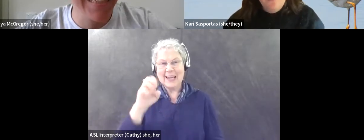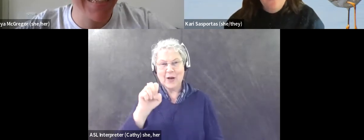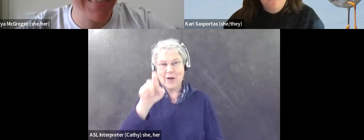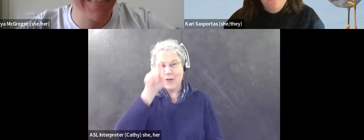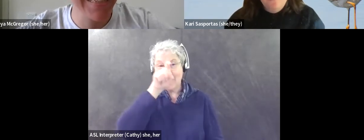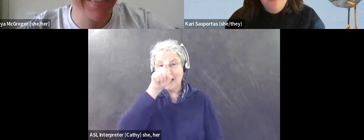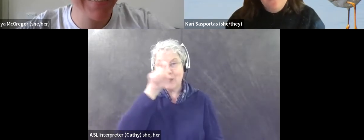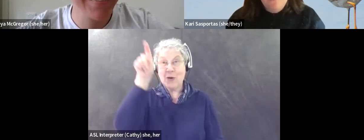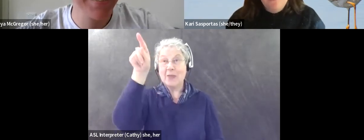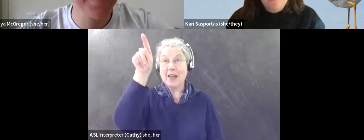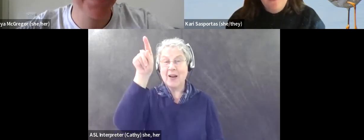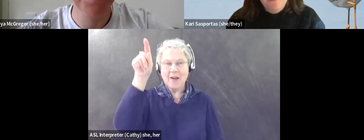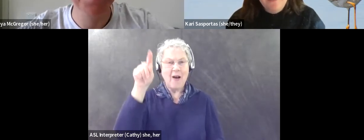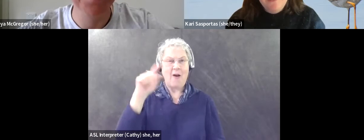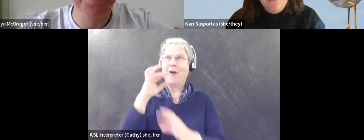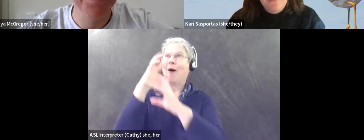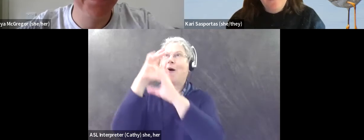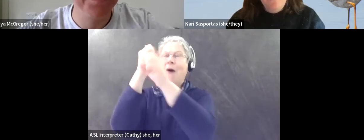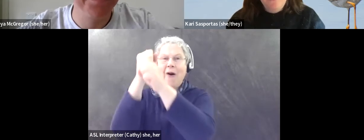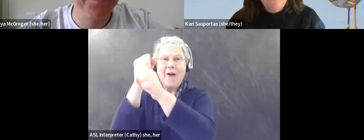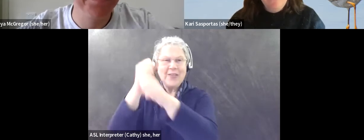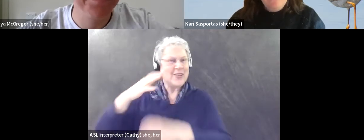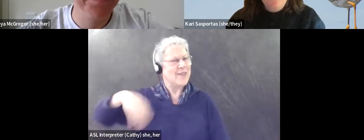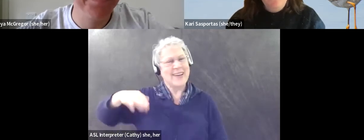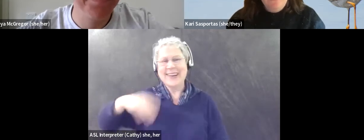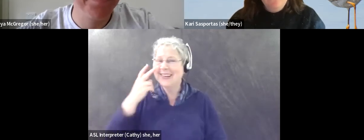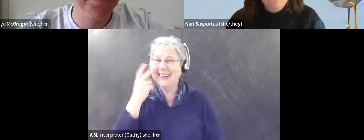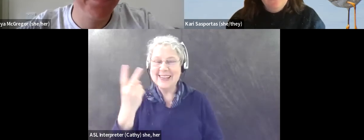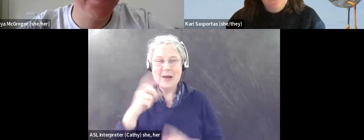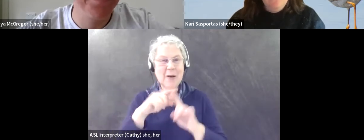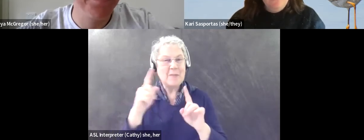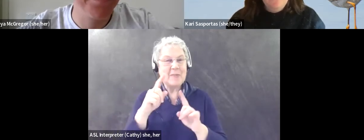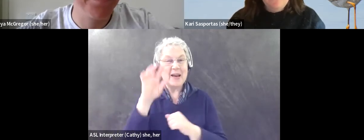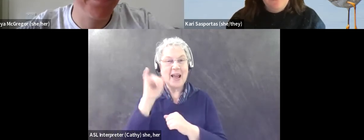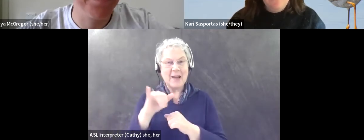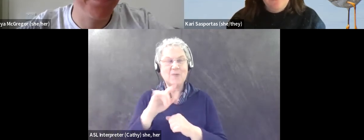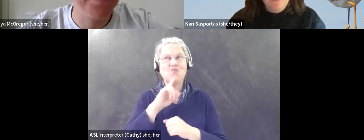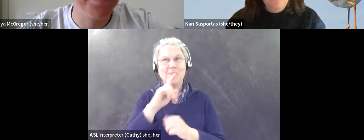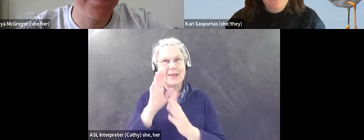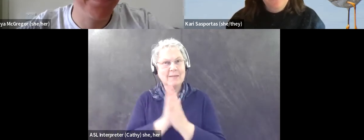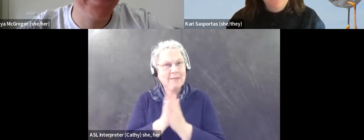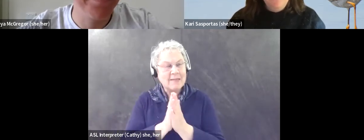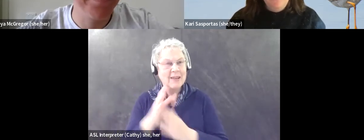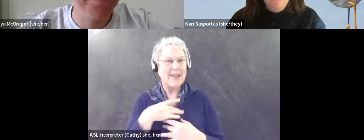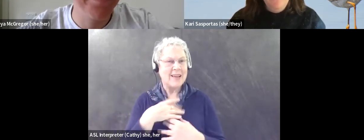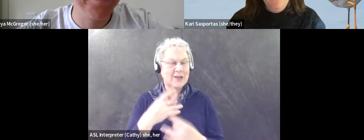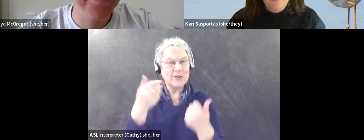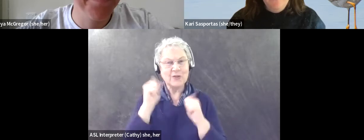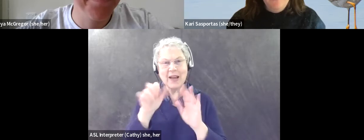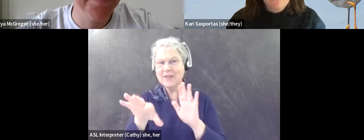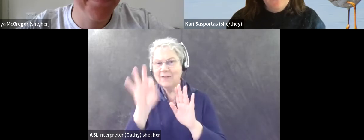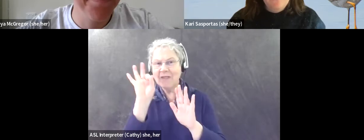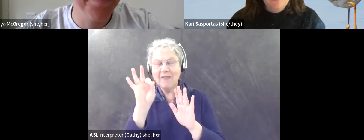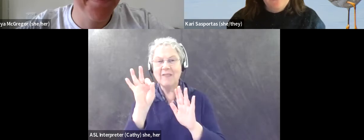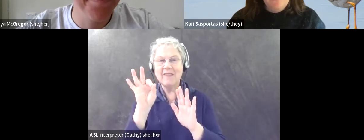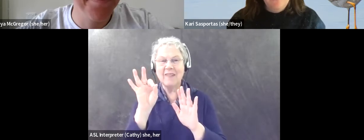was working when it was in Massachusetts, so I didn't get to see it. But it's been in Maine recently. I don't think it was sighted today. But that